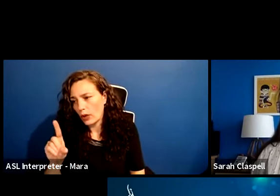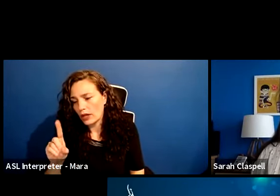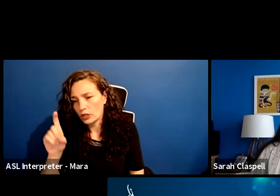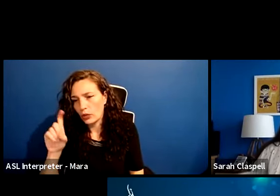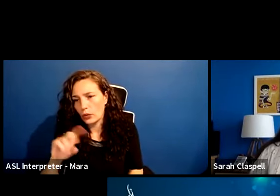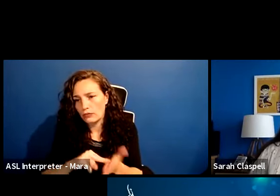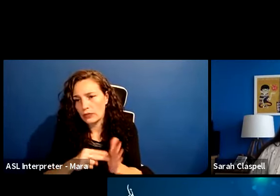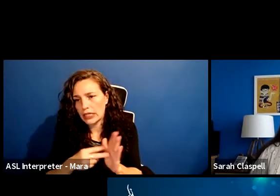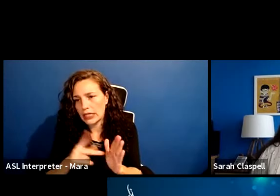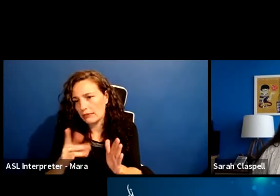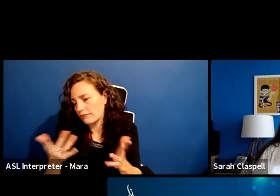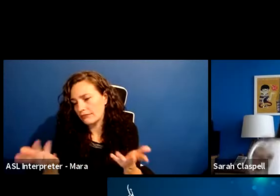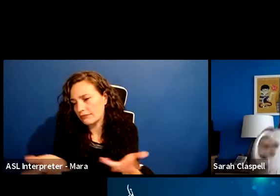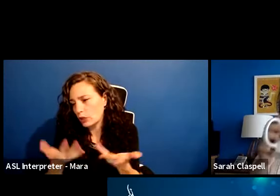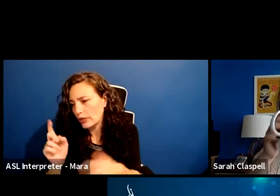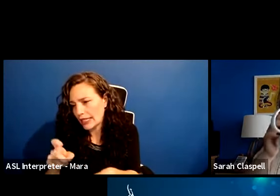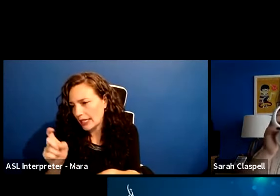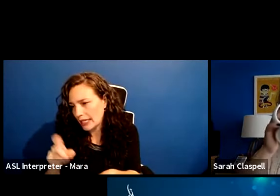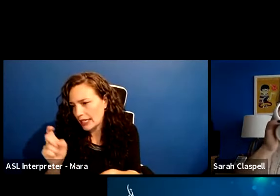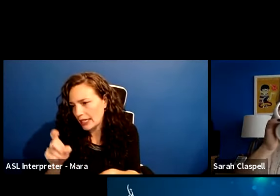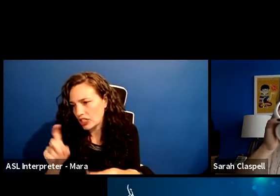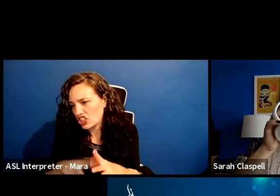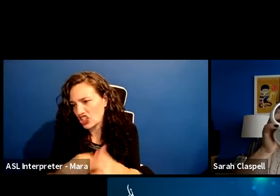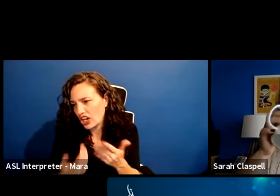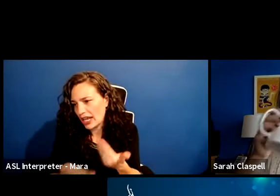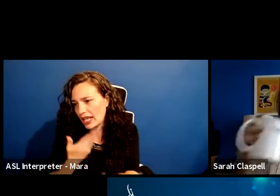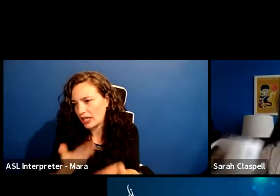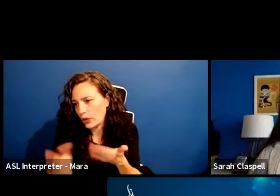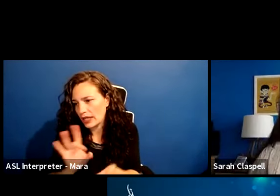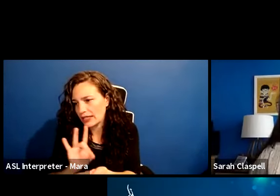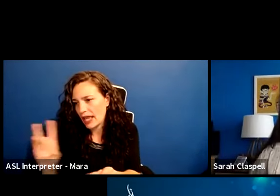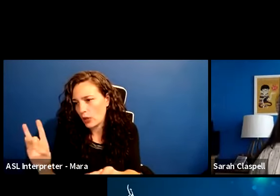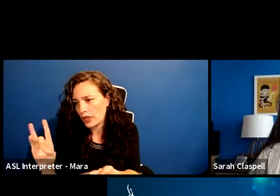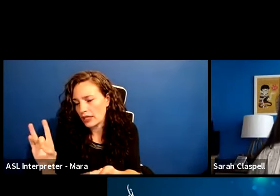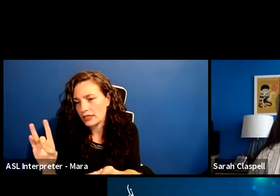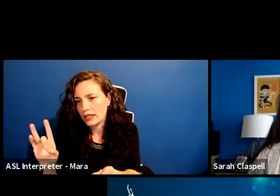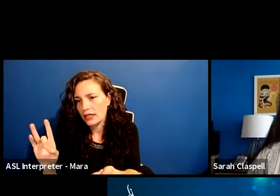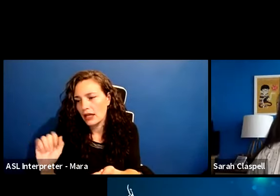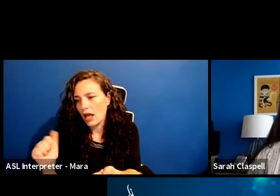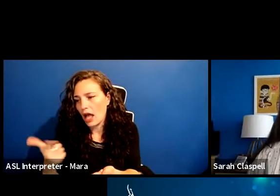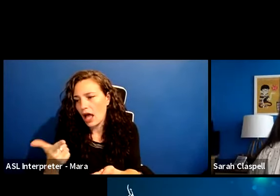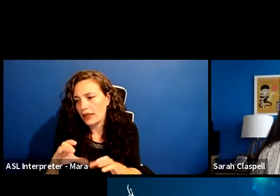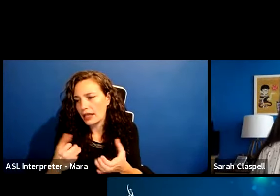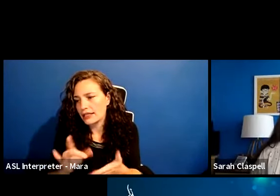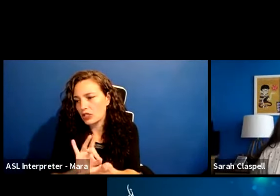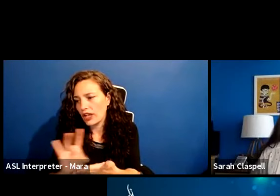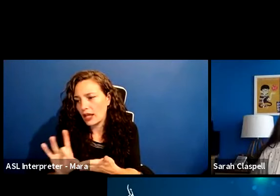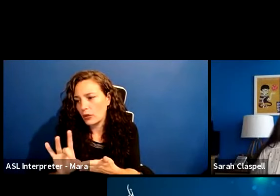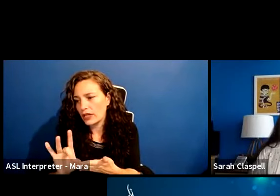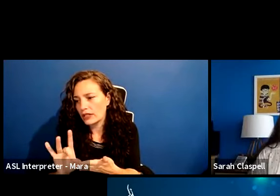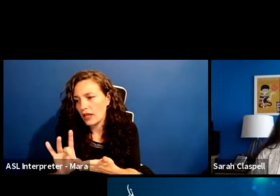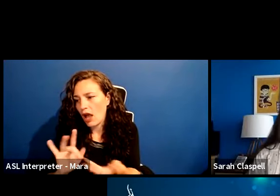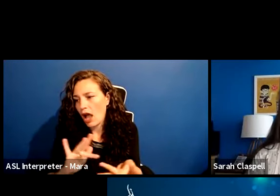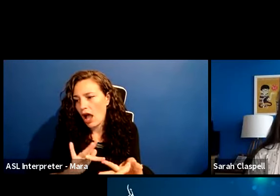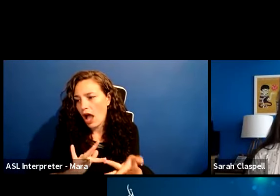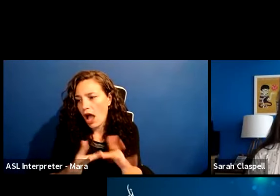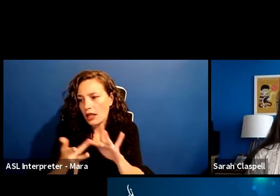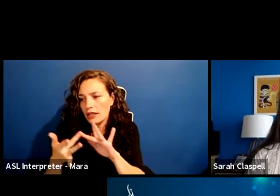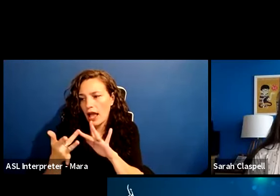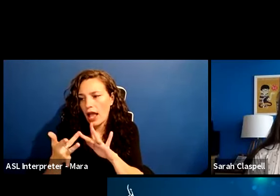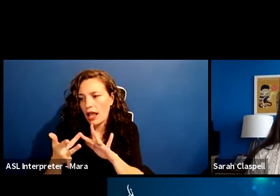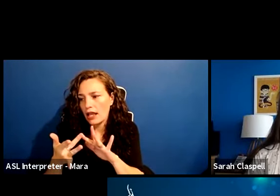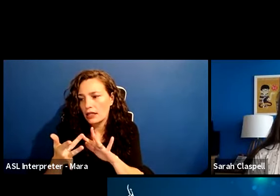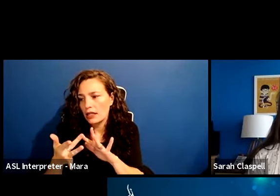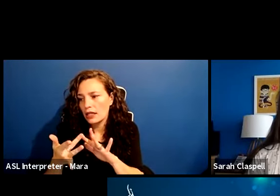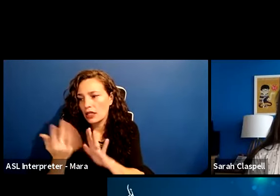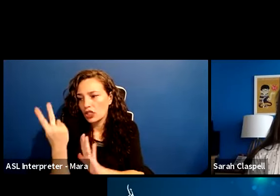to start anyway. And that's an eight session class. All of our, uh, classes are eight sessions for online. We found that two